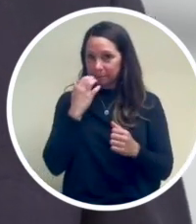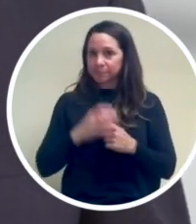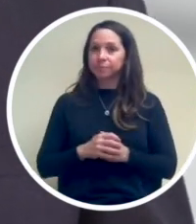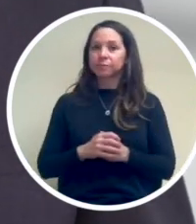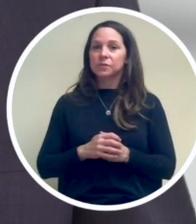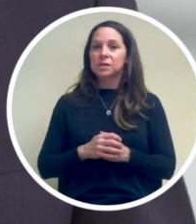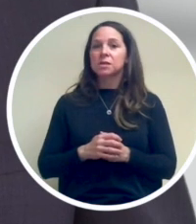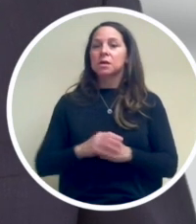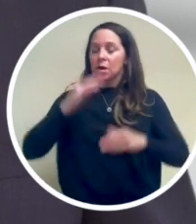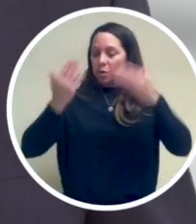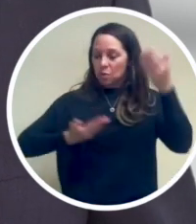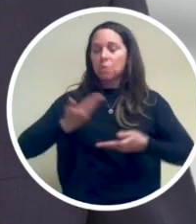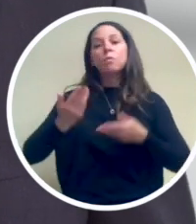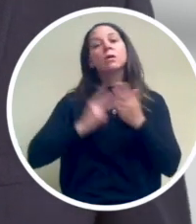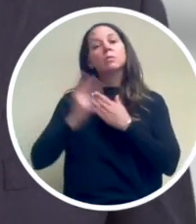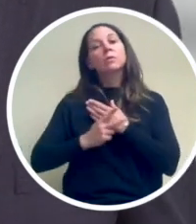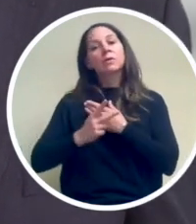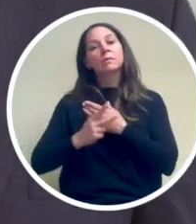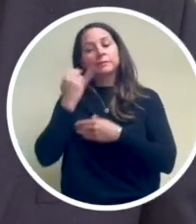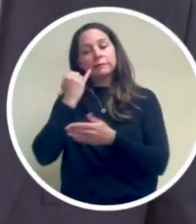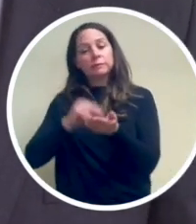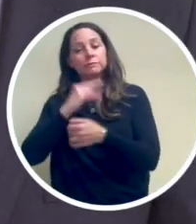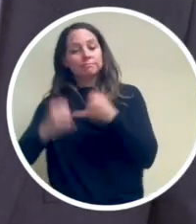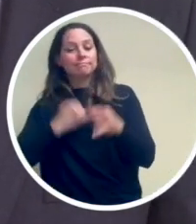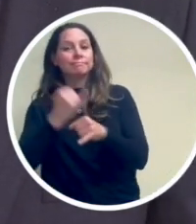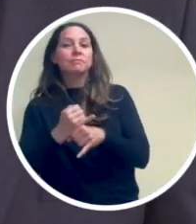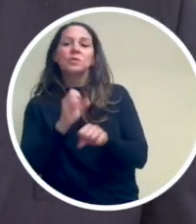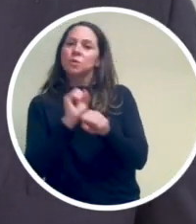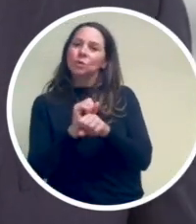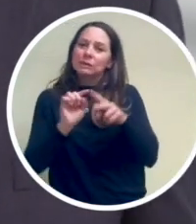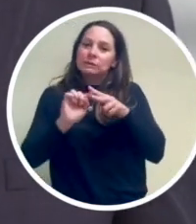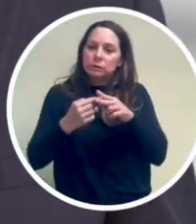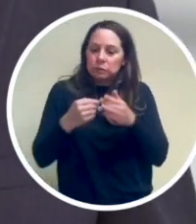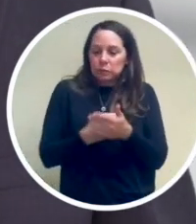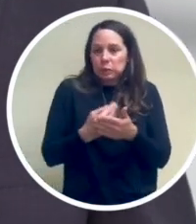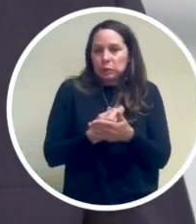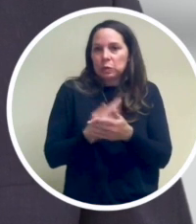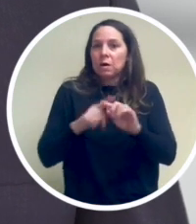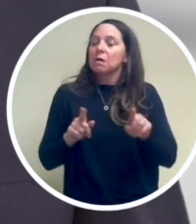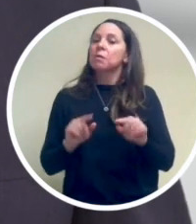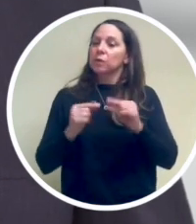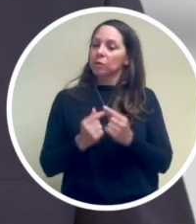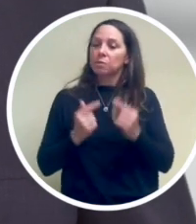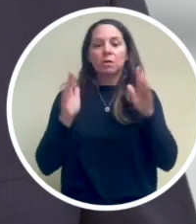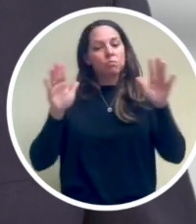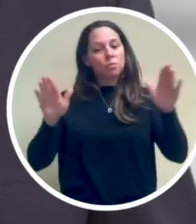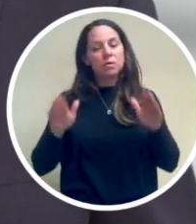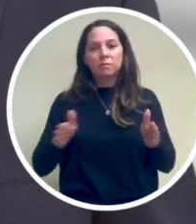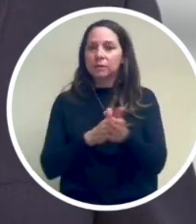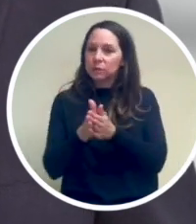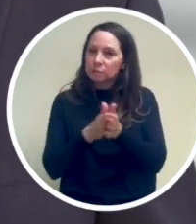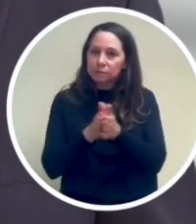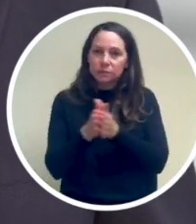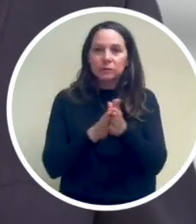and a structured welcome program for international nurses. The work is still early, but the group has brought great